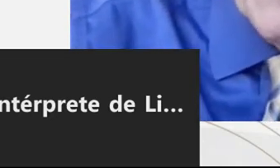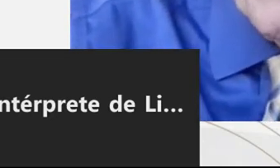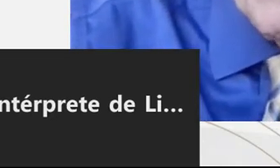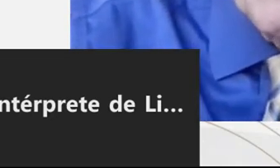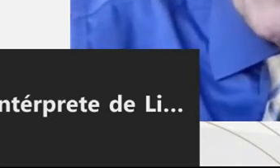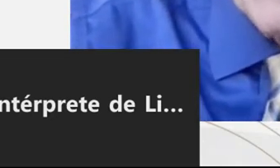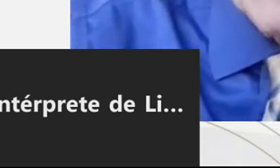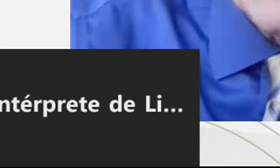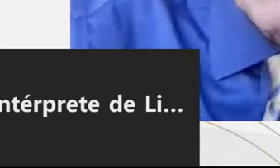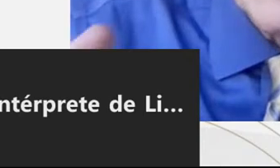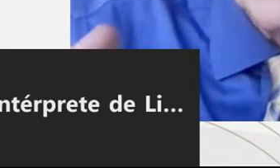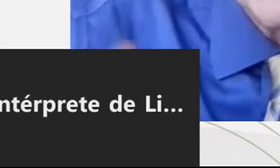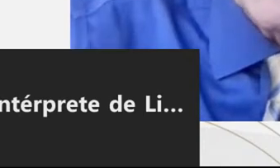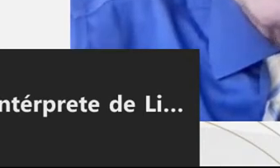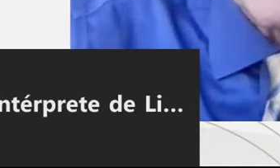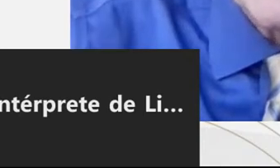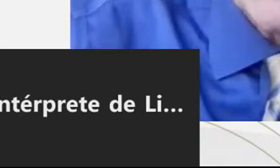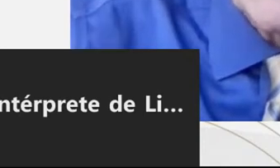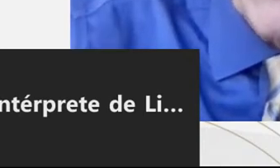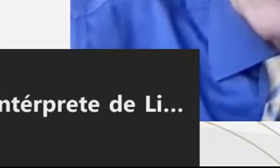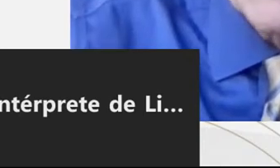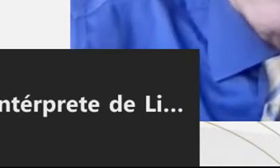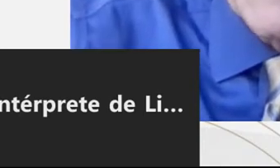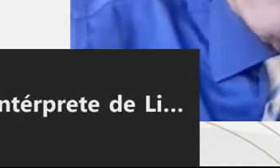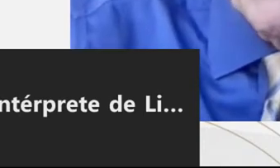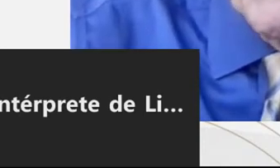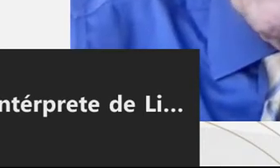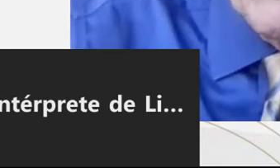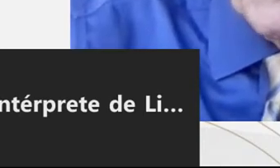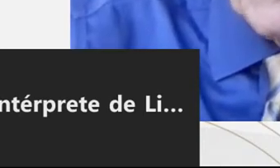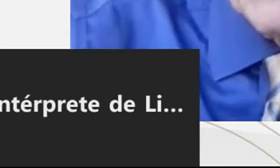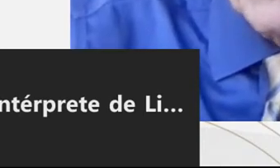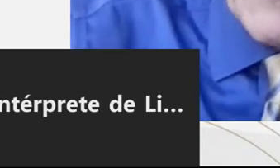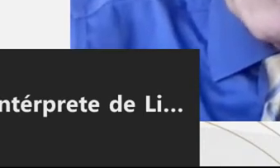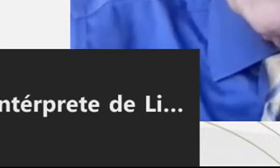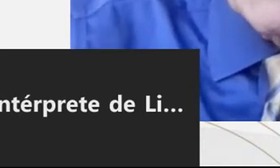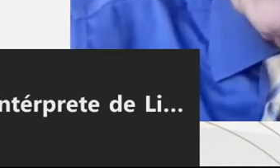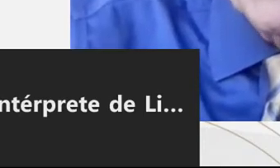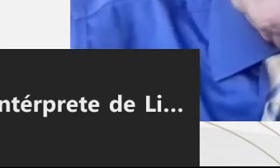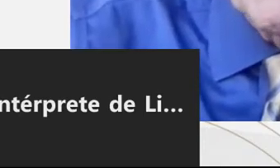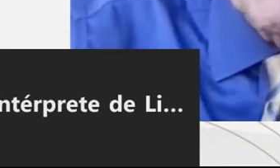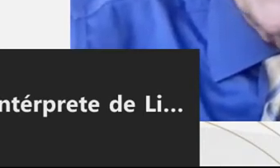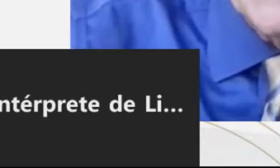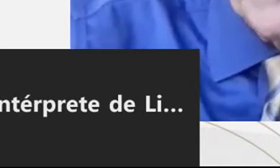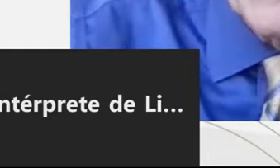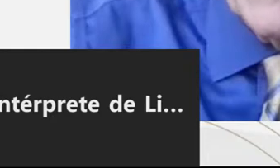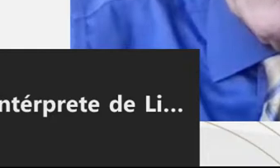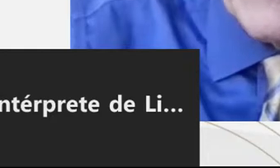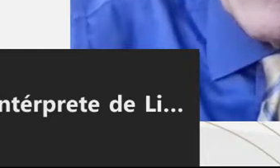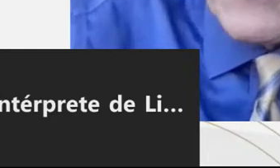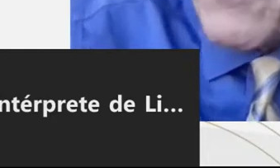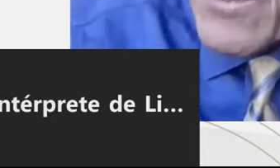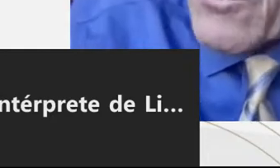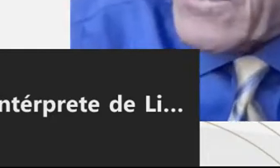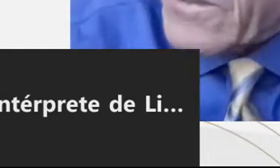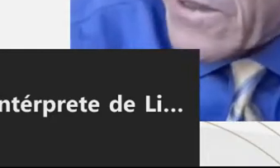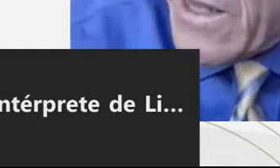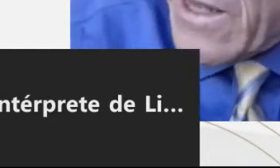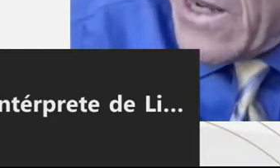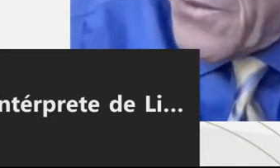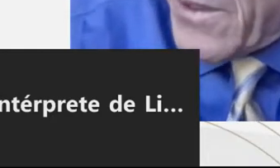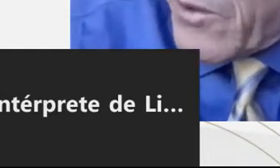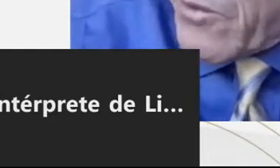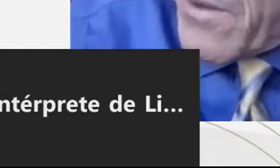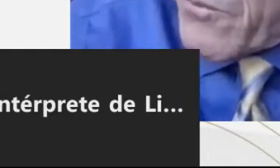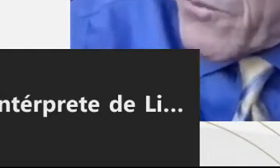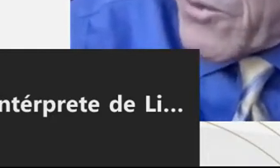system of plea bargaining is the risk of innocence, that defendants will feel constrained to plead guilty, even if they are innocent.